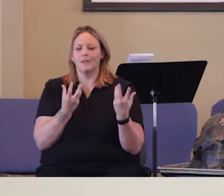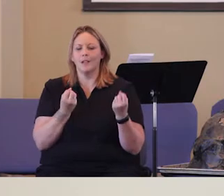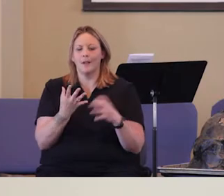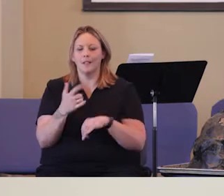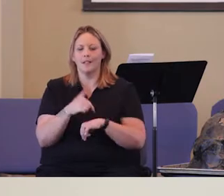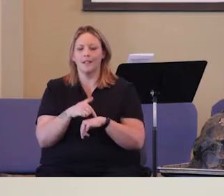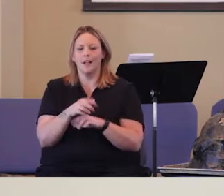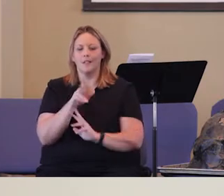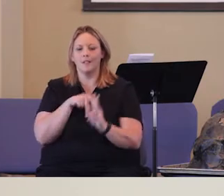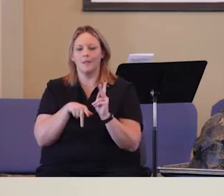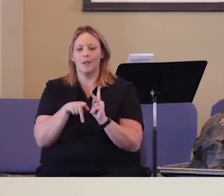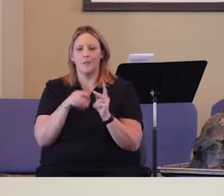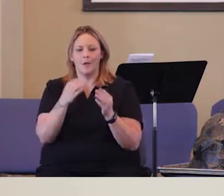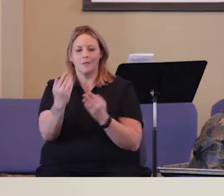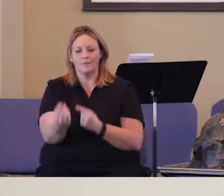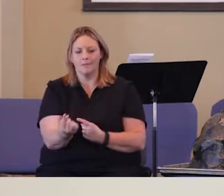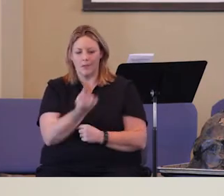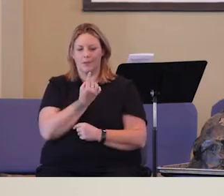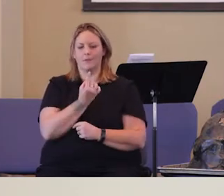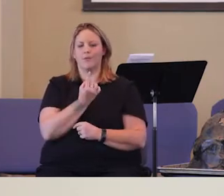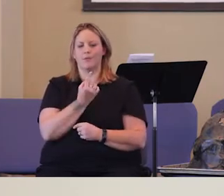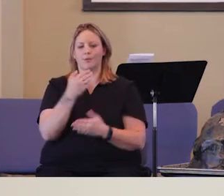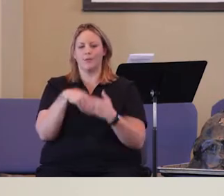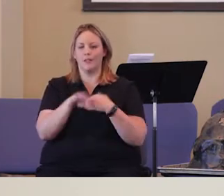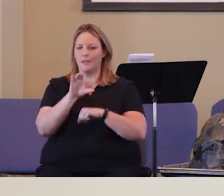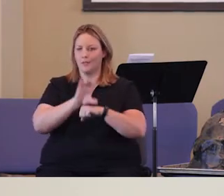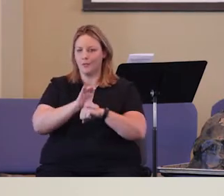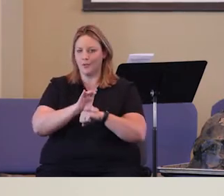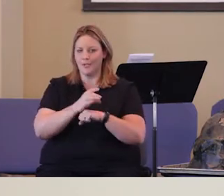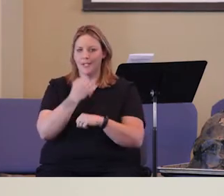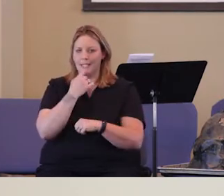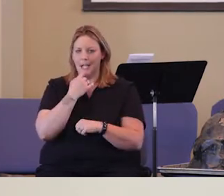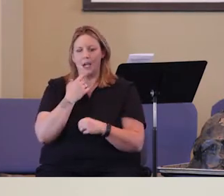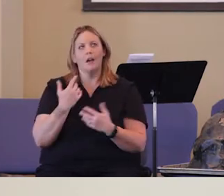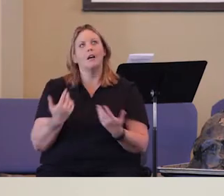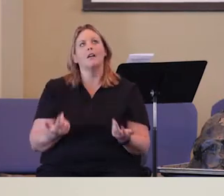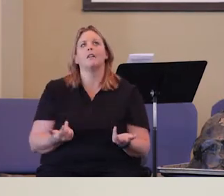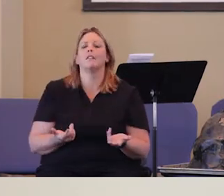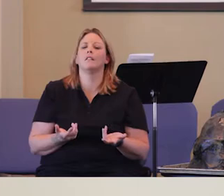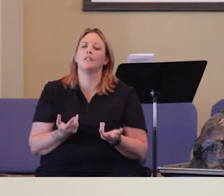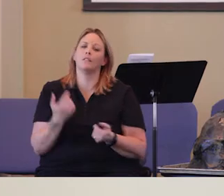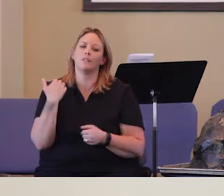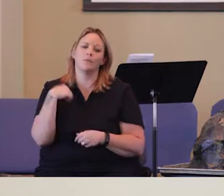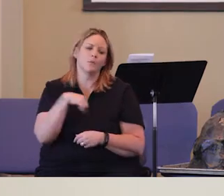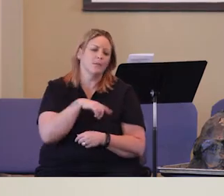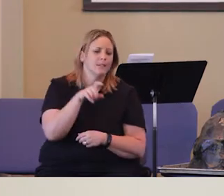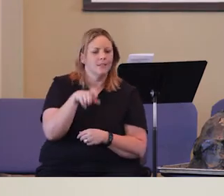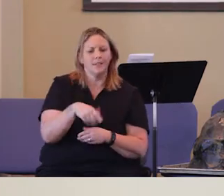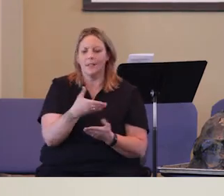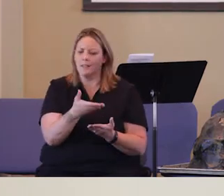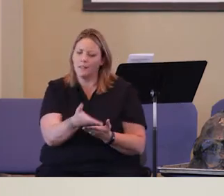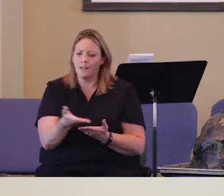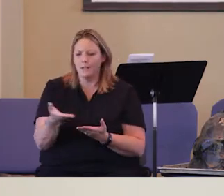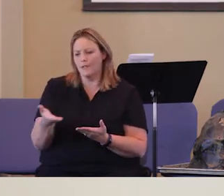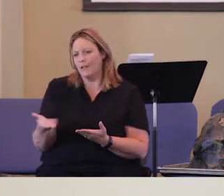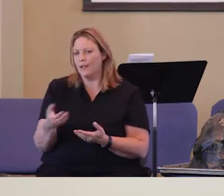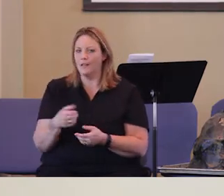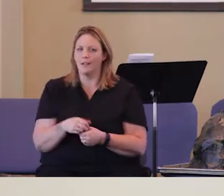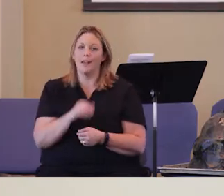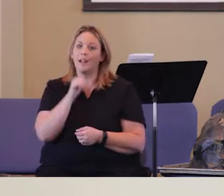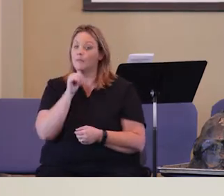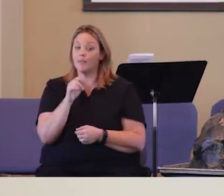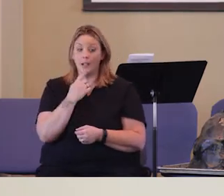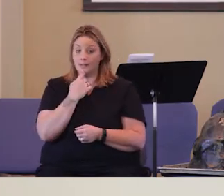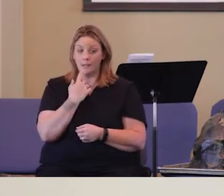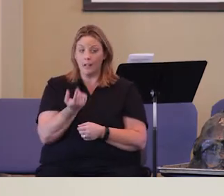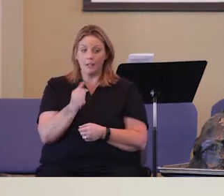multiple times where people, you know, come to you, especially in churches. People come to churches saying, oh, we need this,